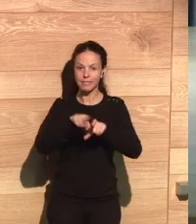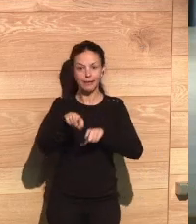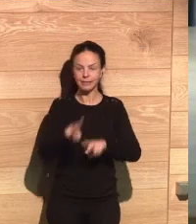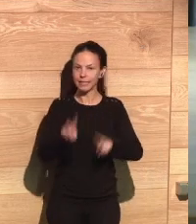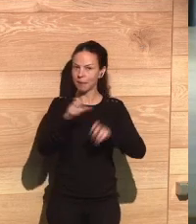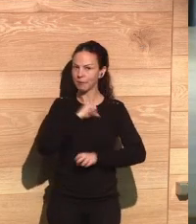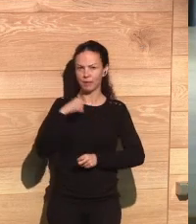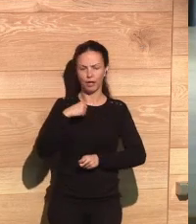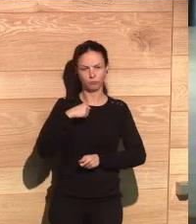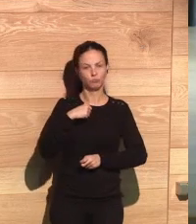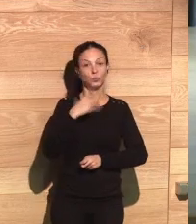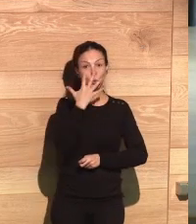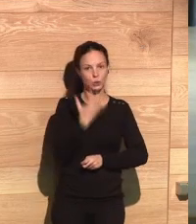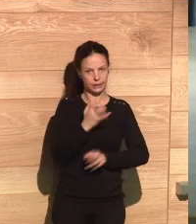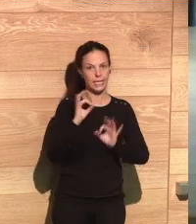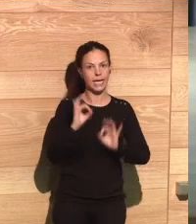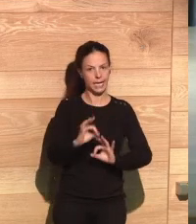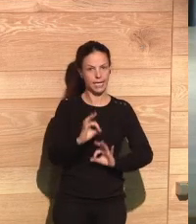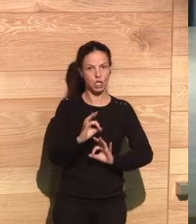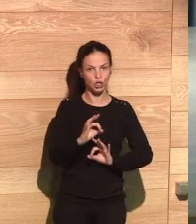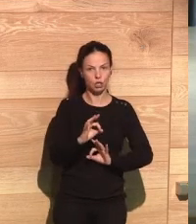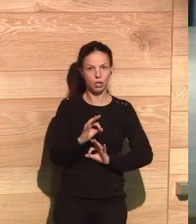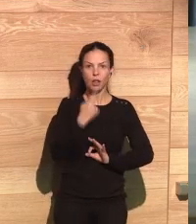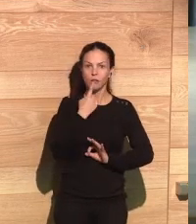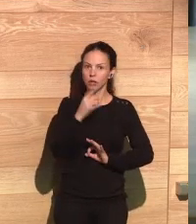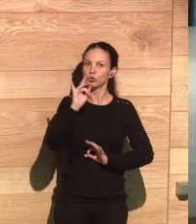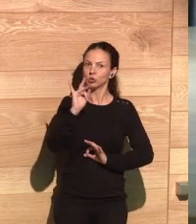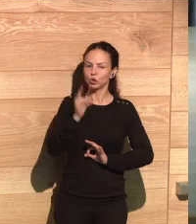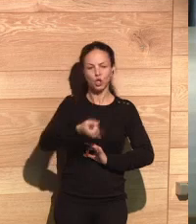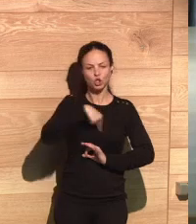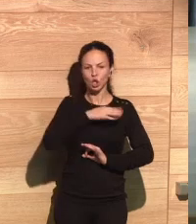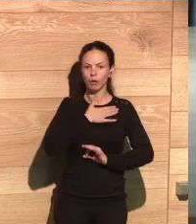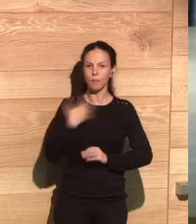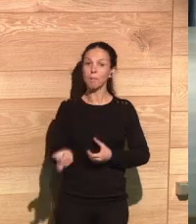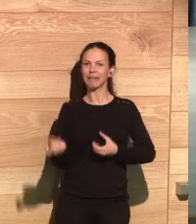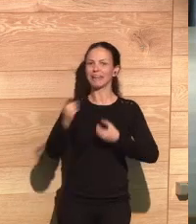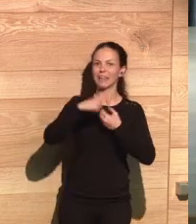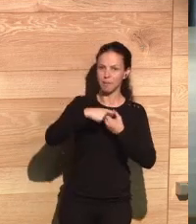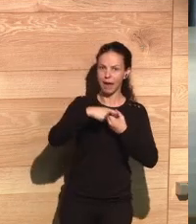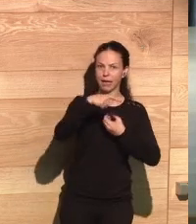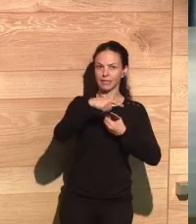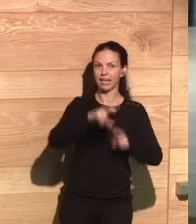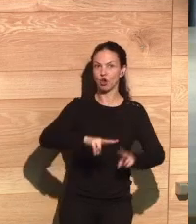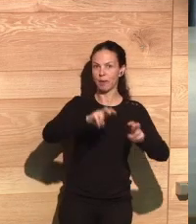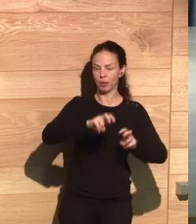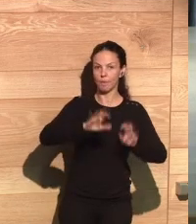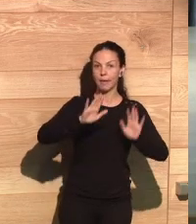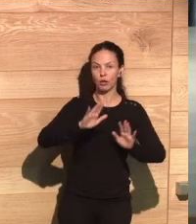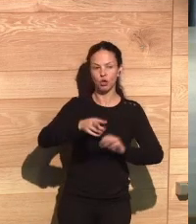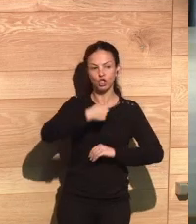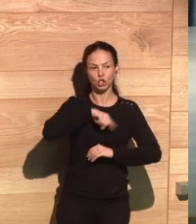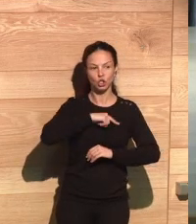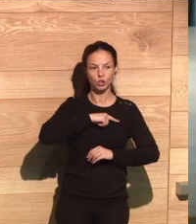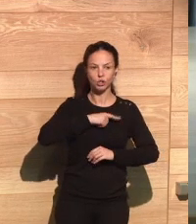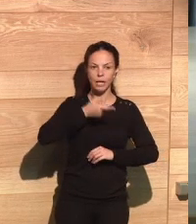Telefonica, but there are other companies as well who are taking this topic very seriously and they want to be part of the innovation and they want to move forward. But at